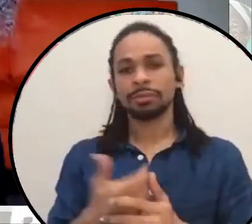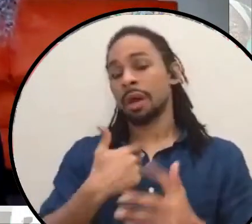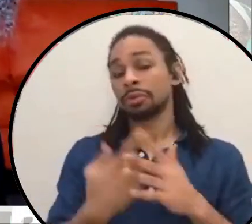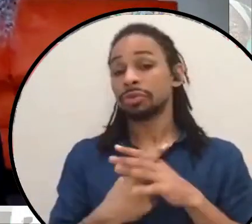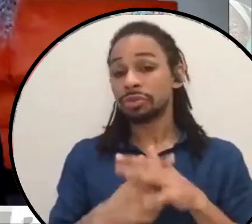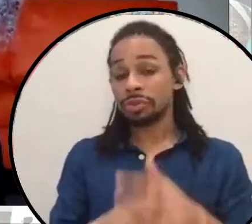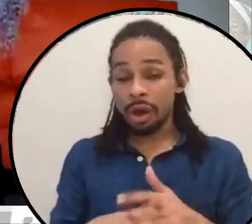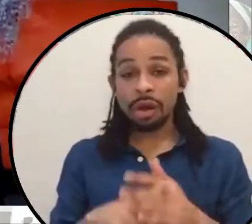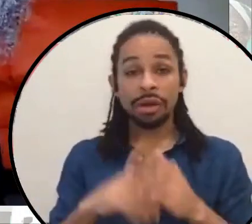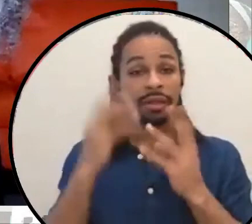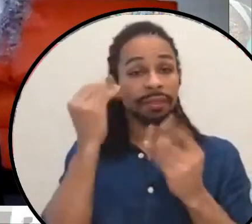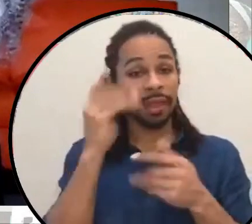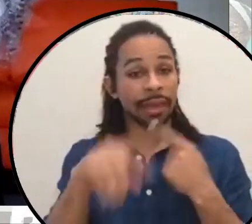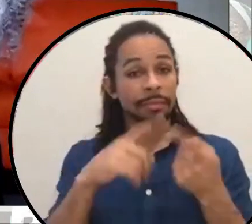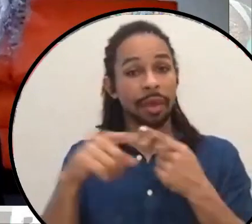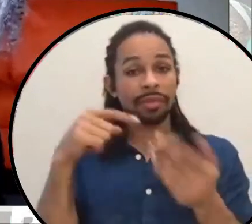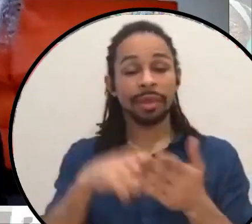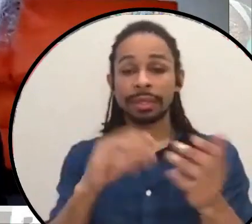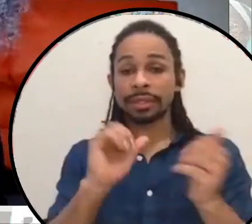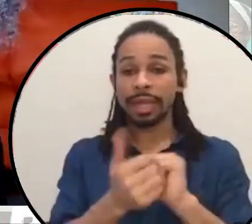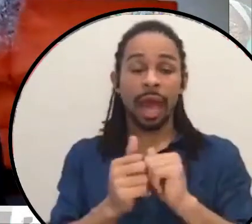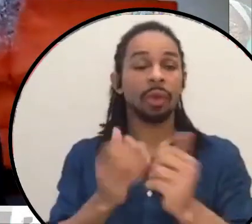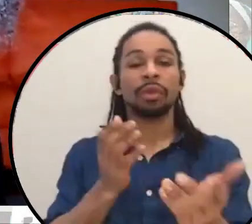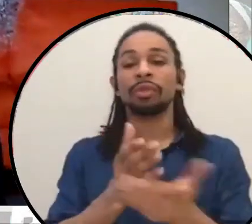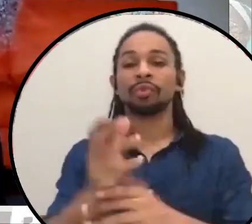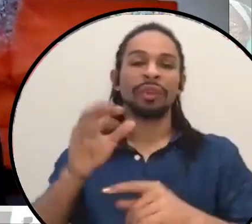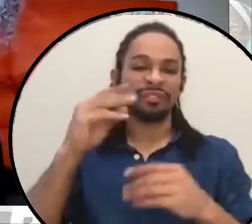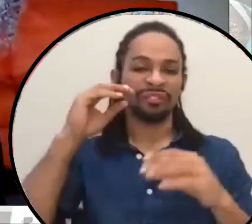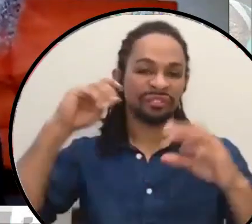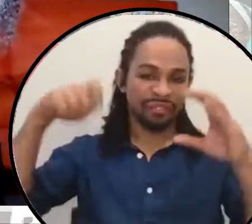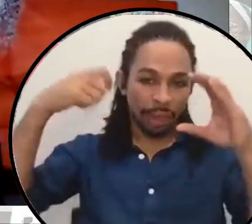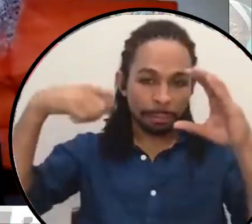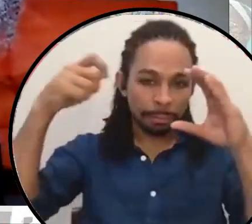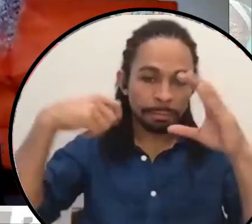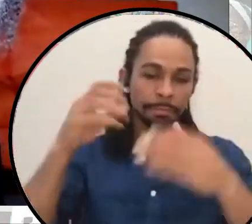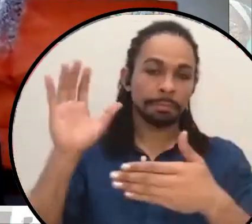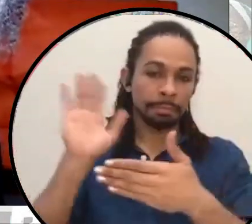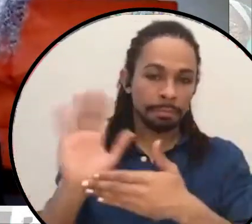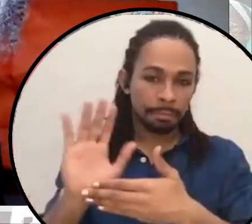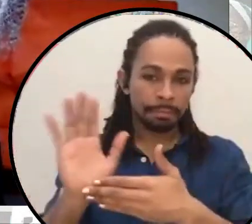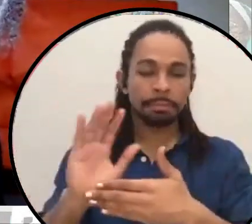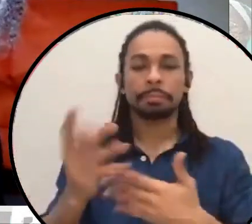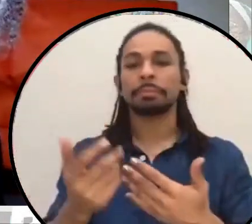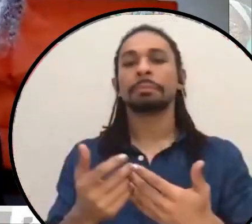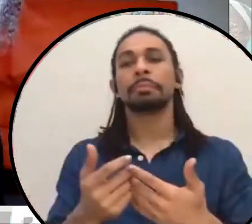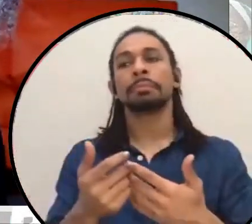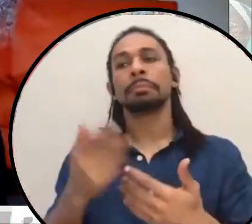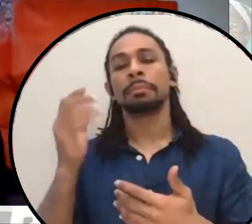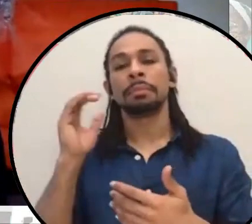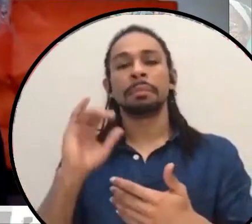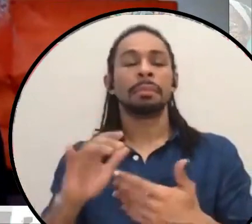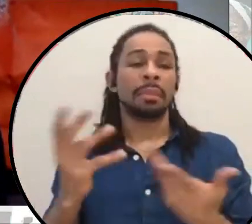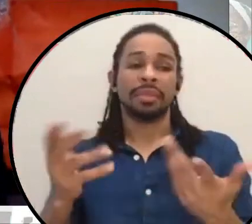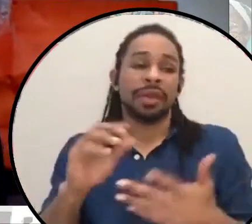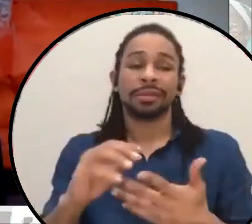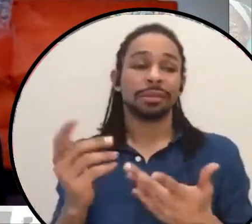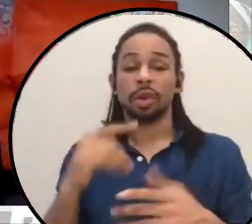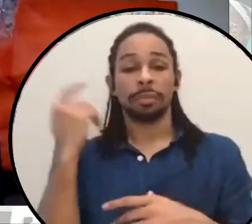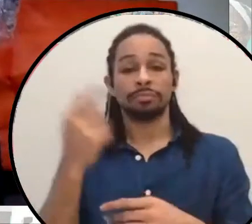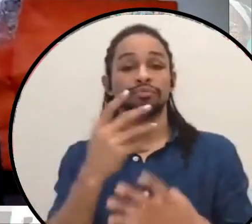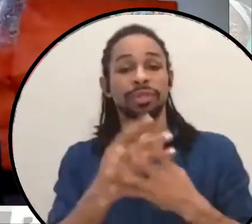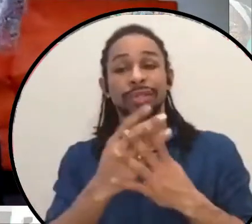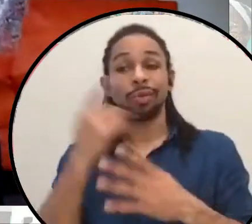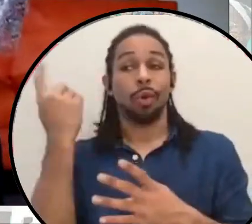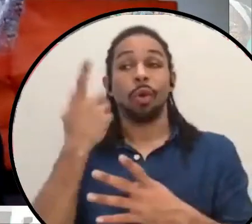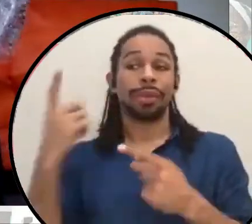about this through, uh, the history of film, um, none of which contains a time before prisons. Uh, and then I